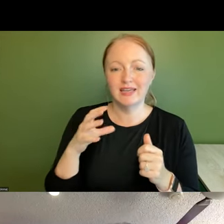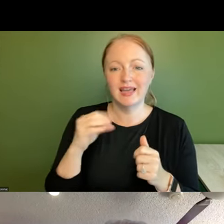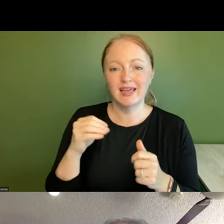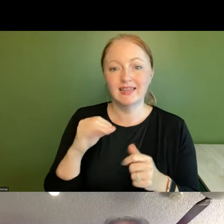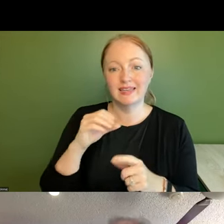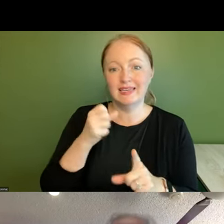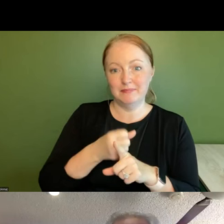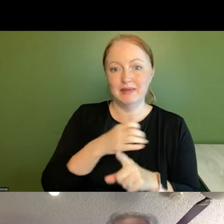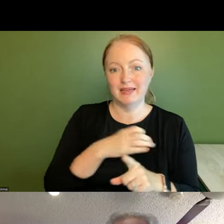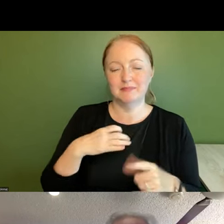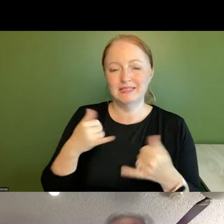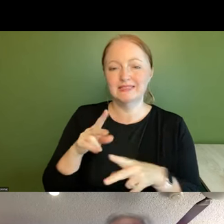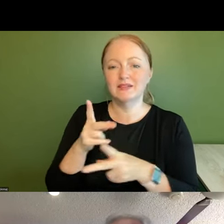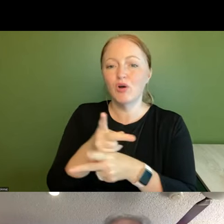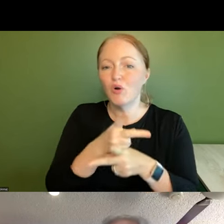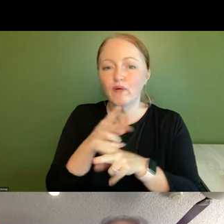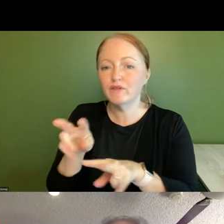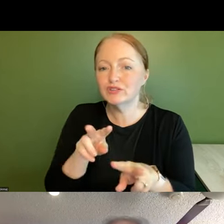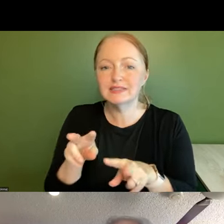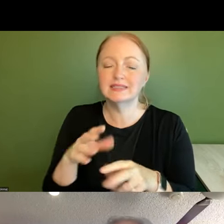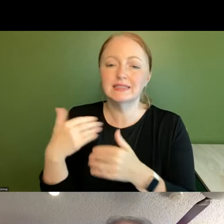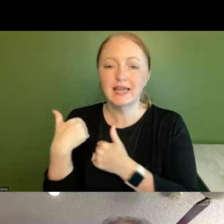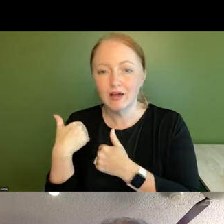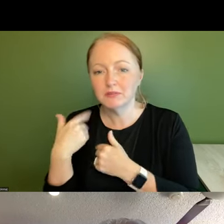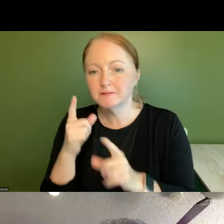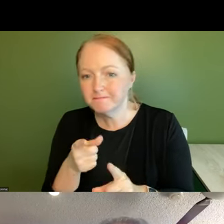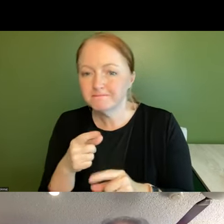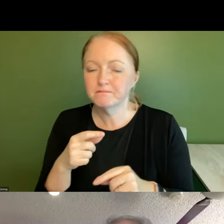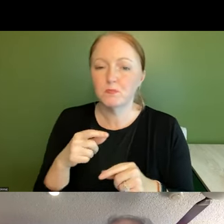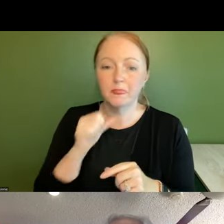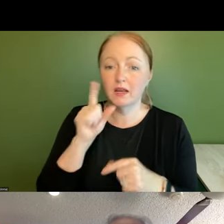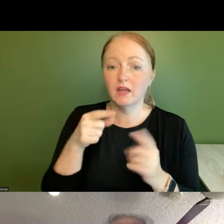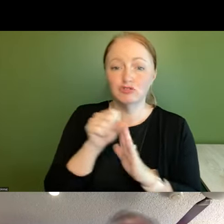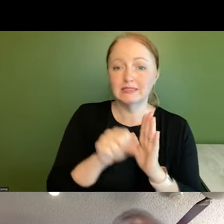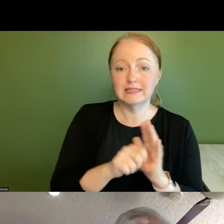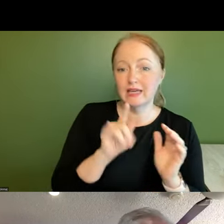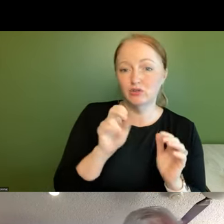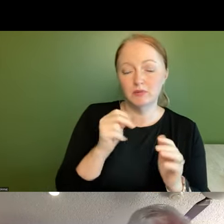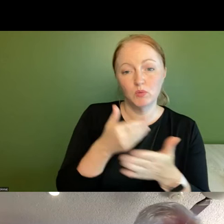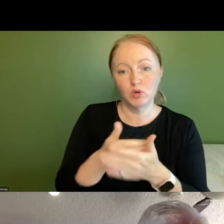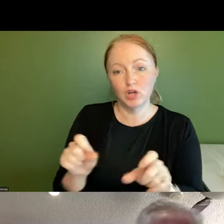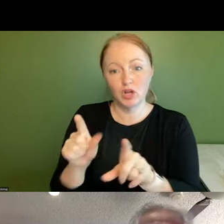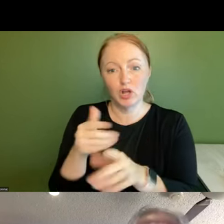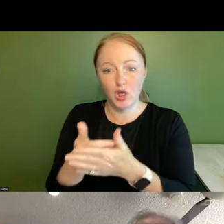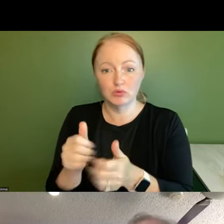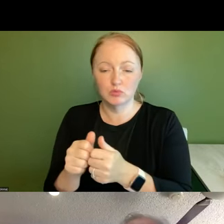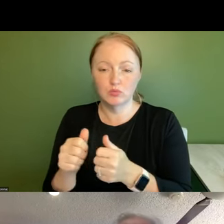committee continues to oversee hold accountable not just the state unit but working closely with a number of wonderful um